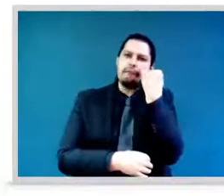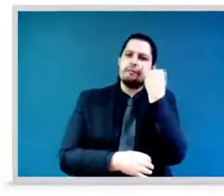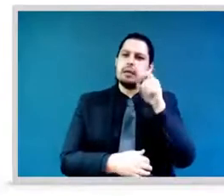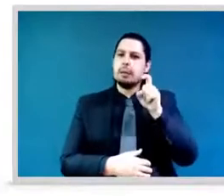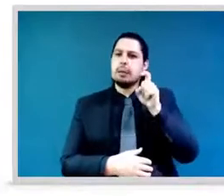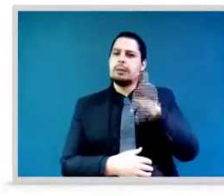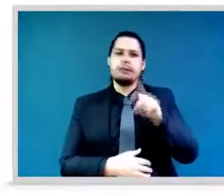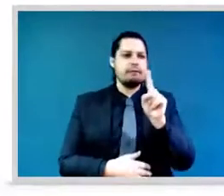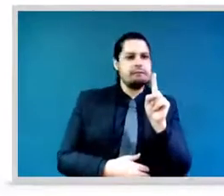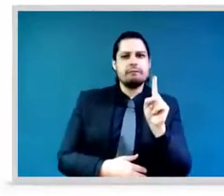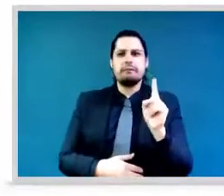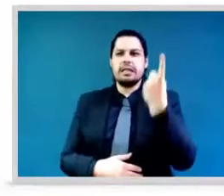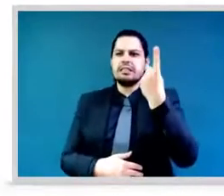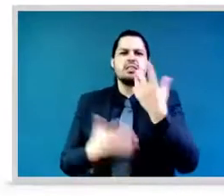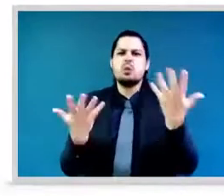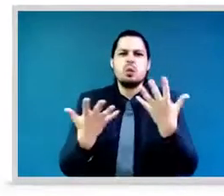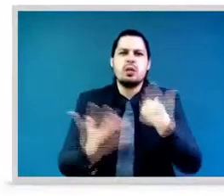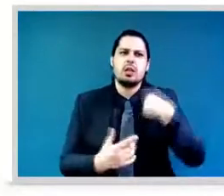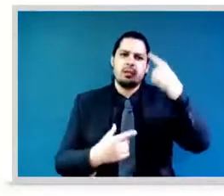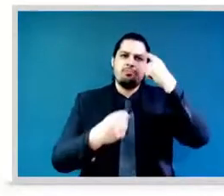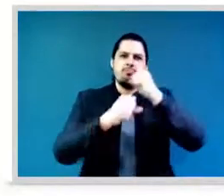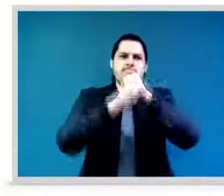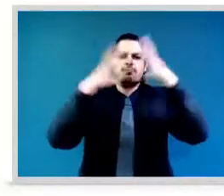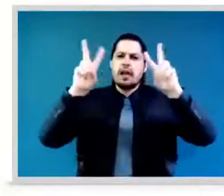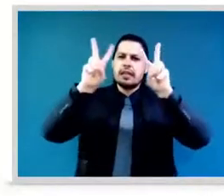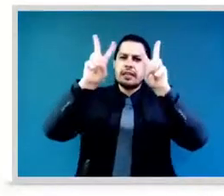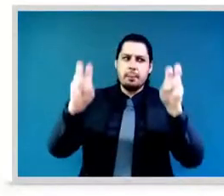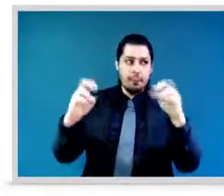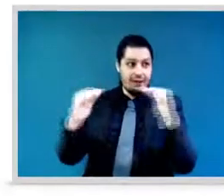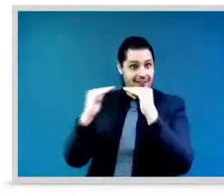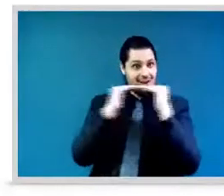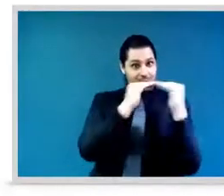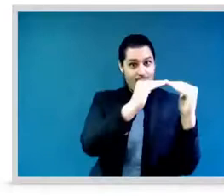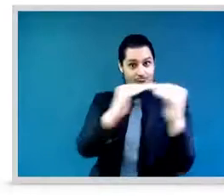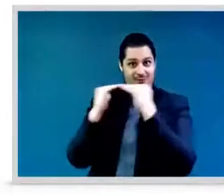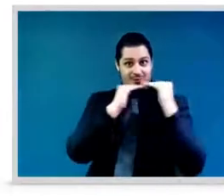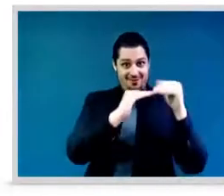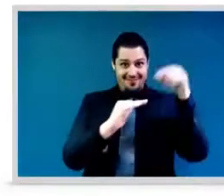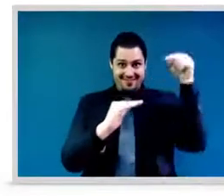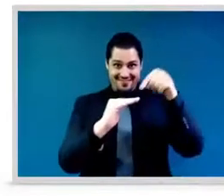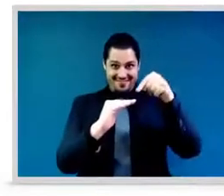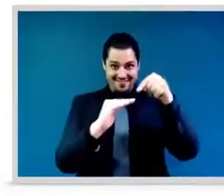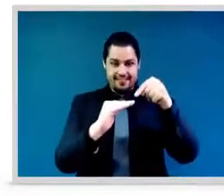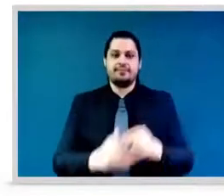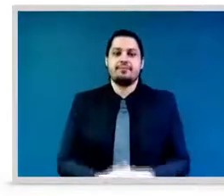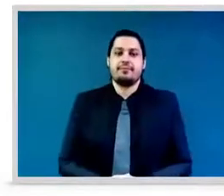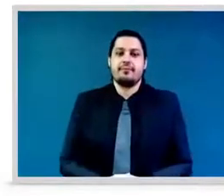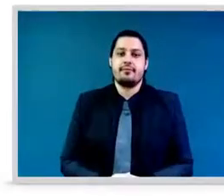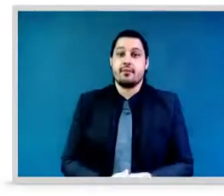equality agenda to the bigger agenda about equality per se, and tolerance and